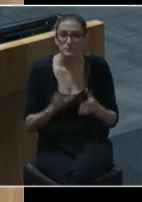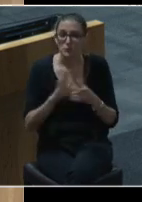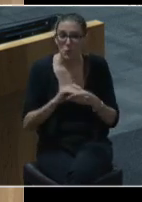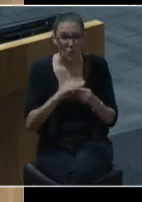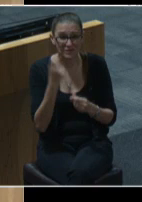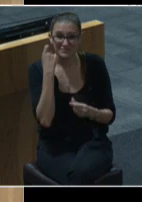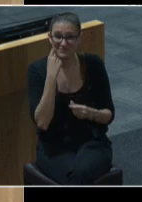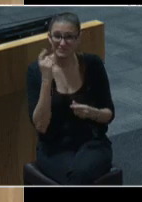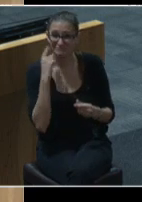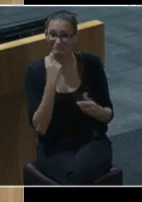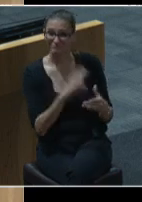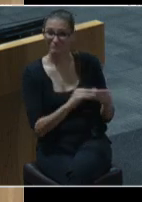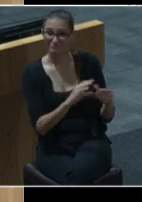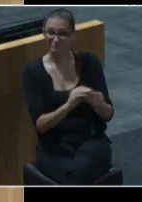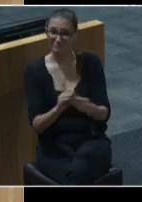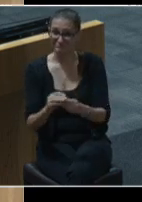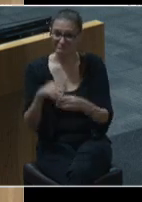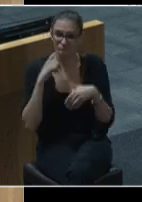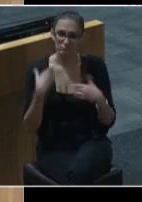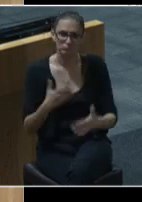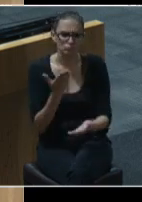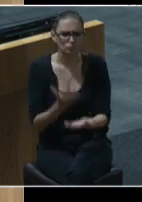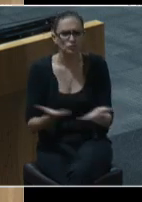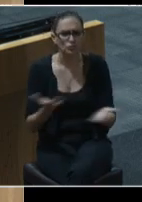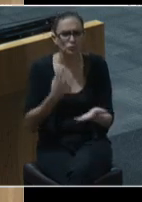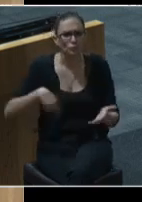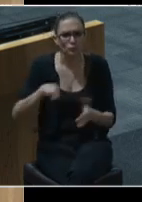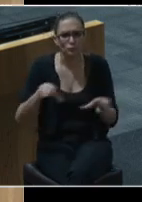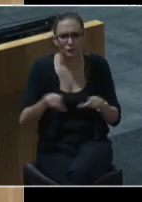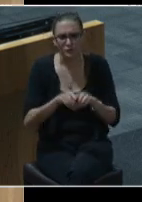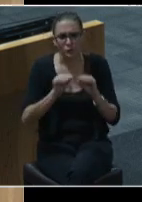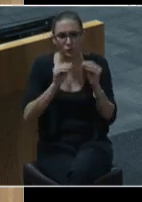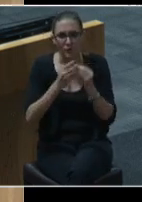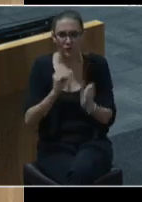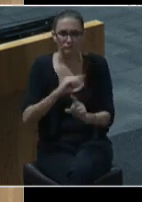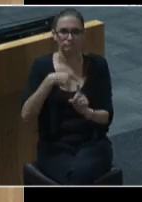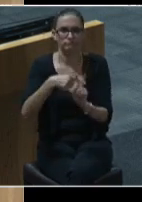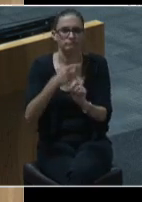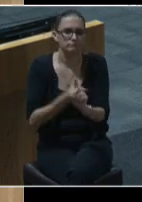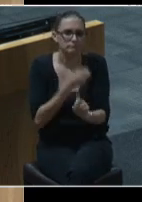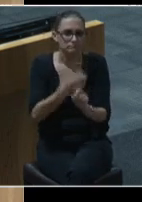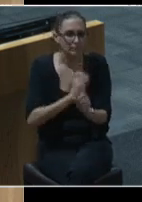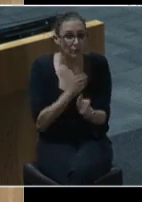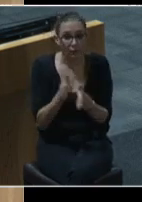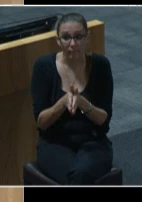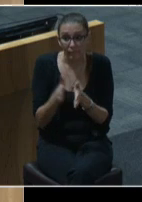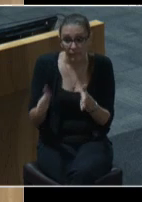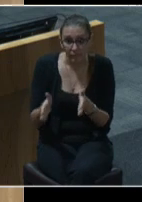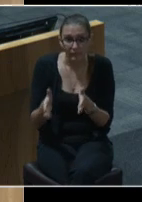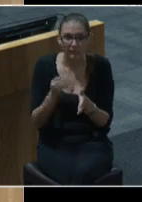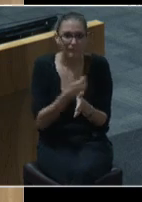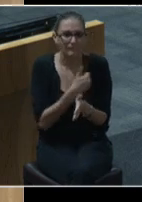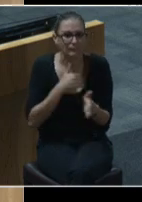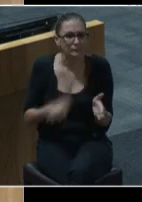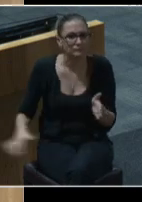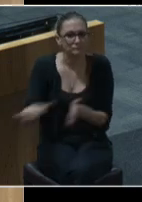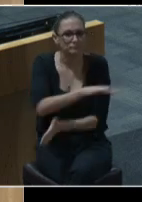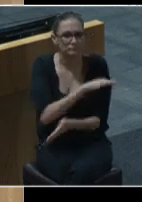heard offer proof of how what we do as an organization can positively impact our neighbors and members of our community